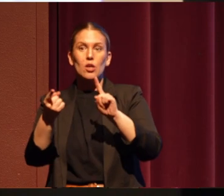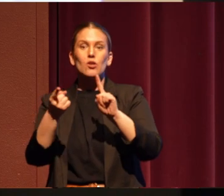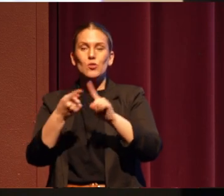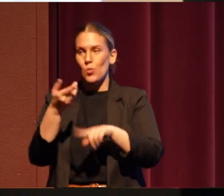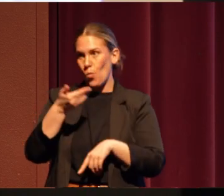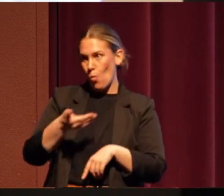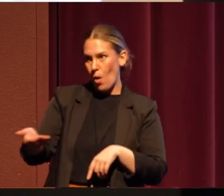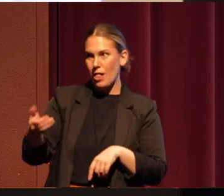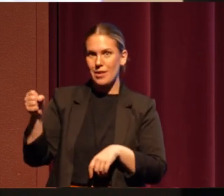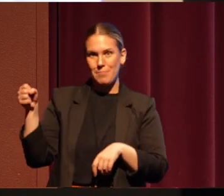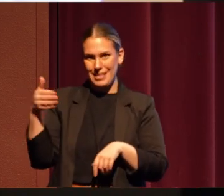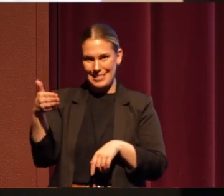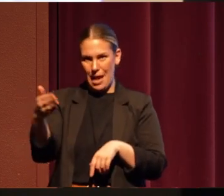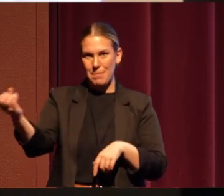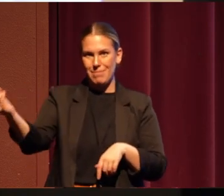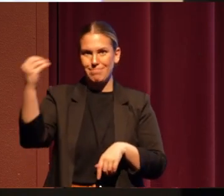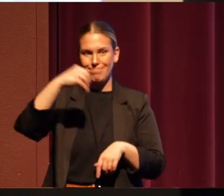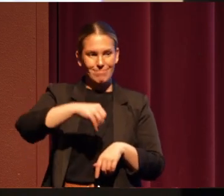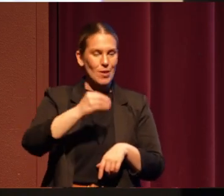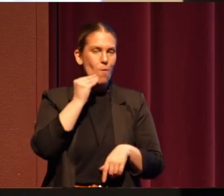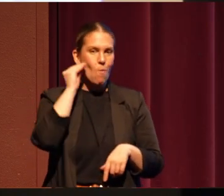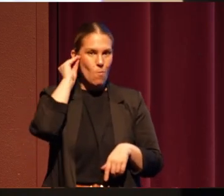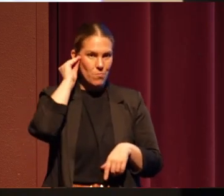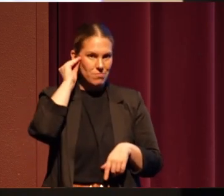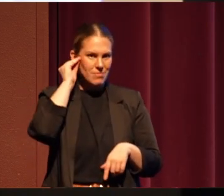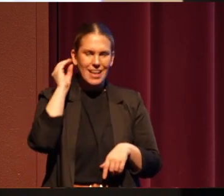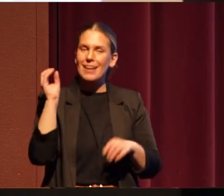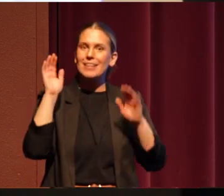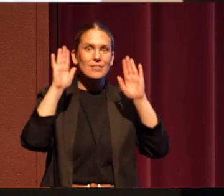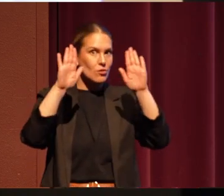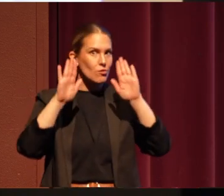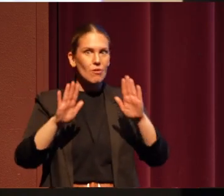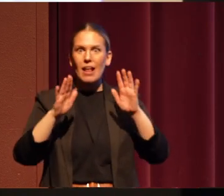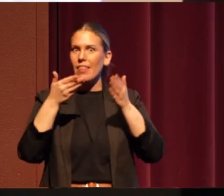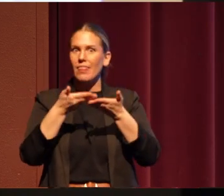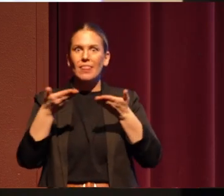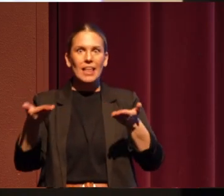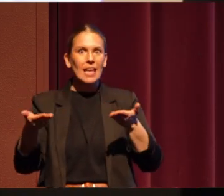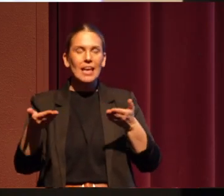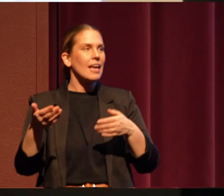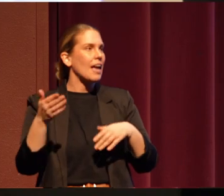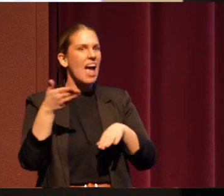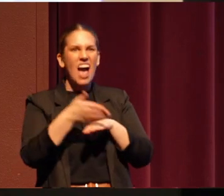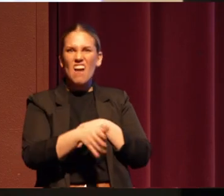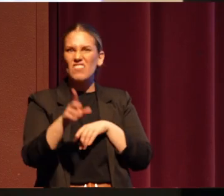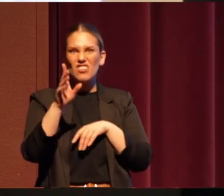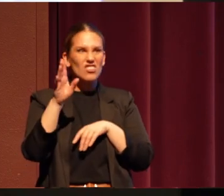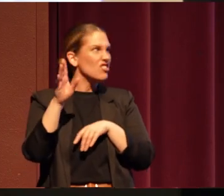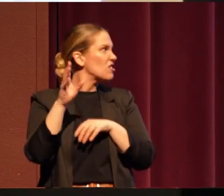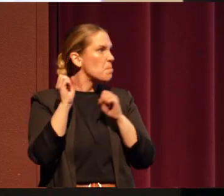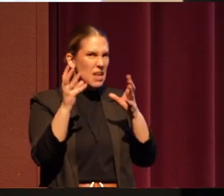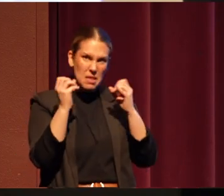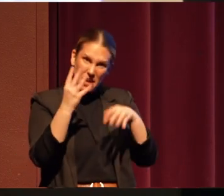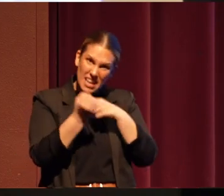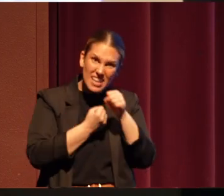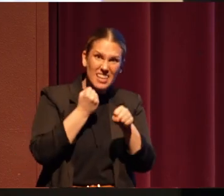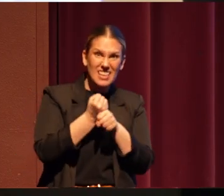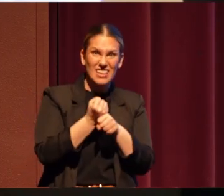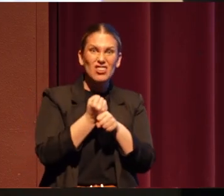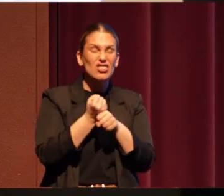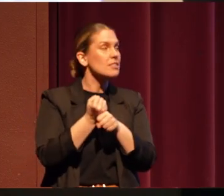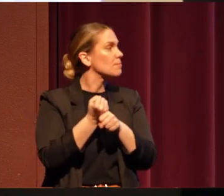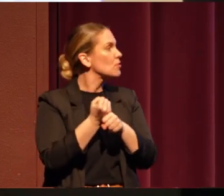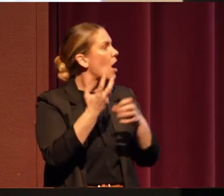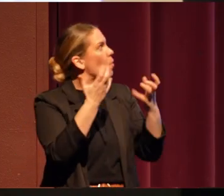And it's a big thing to be back in Salmon Nation after 100 years. We haven't been there. And I want to take a